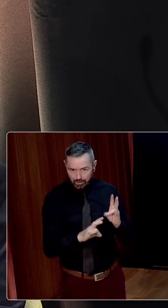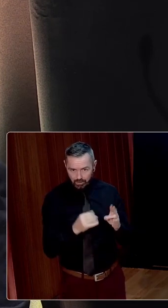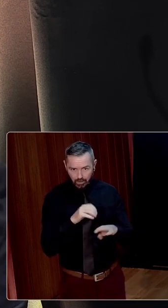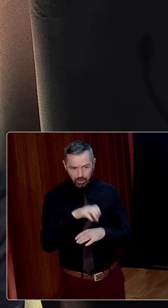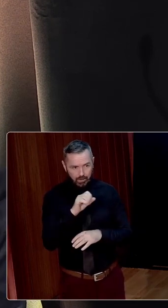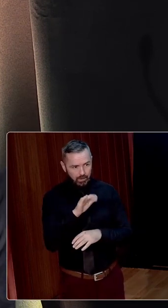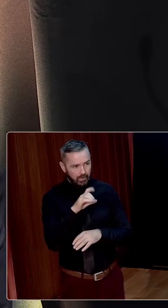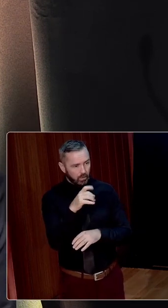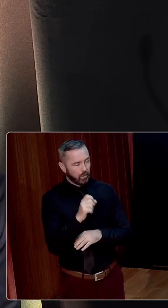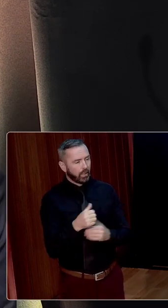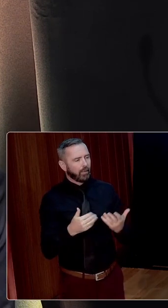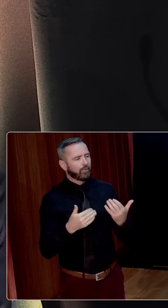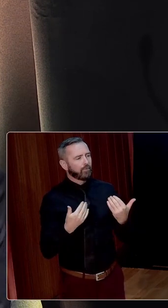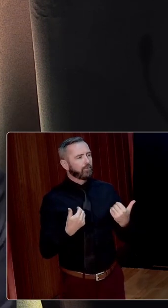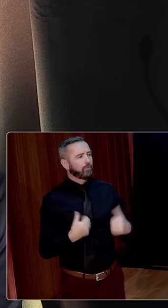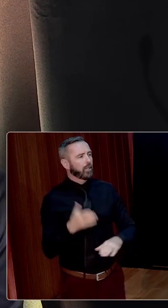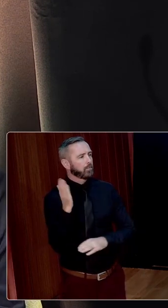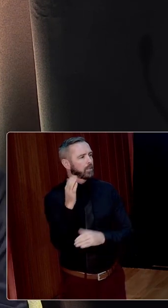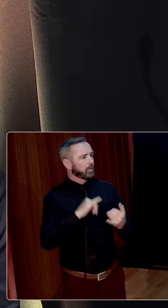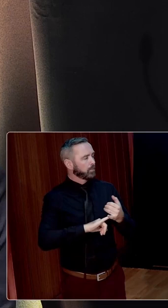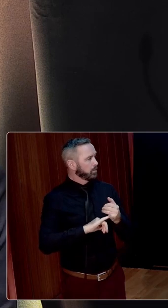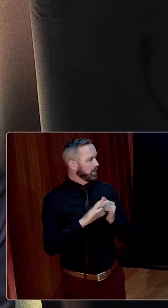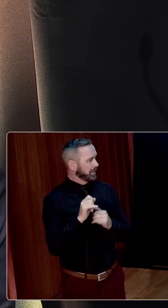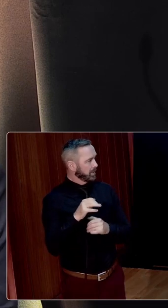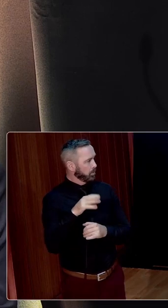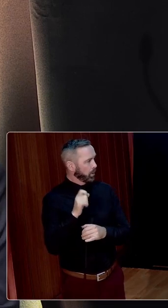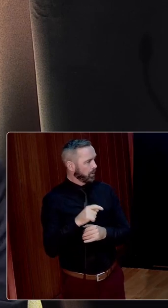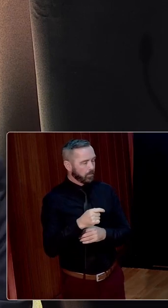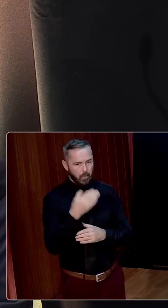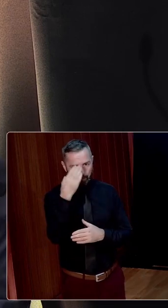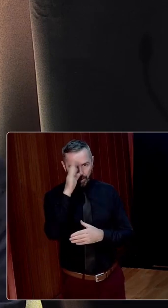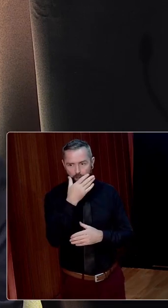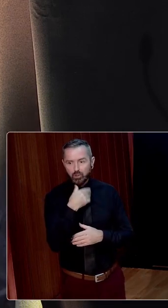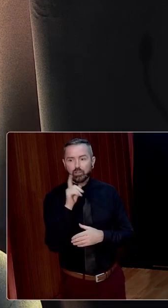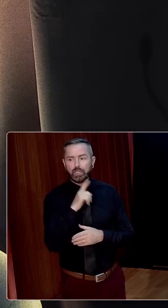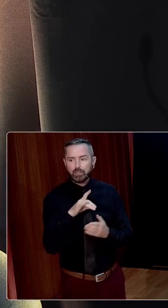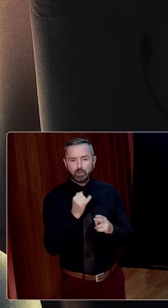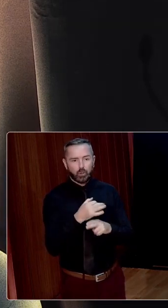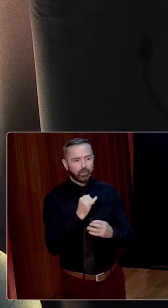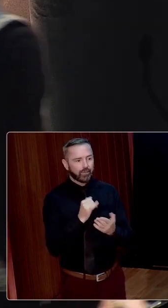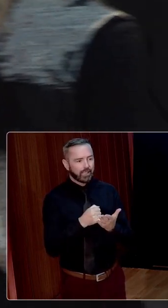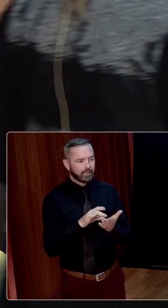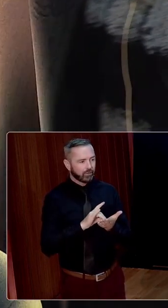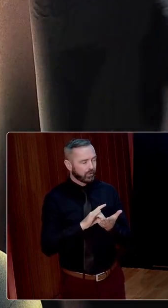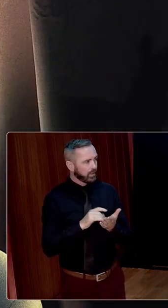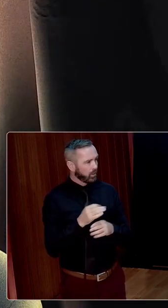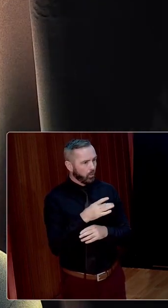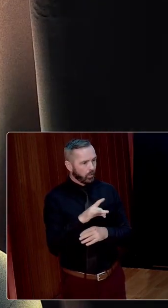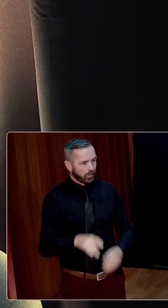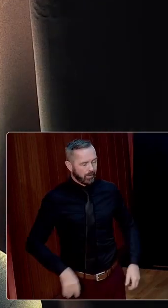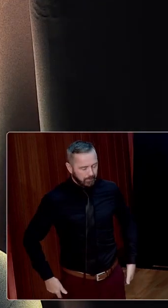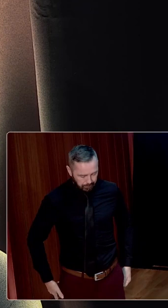Our final speaker this afternoon is Professor Lindsay Erna Byrne, is Professor of Irish Gender History at the School of History at University College Cork.